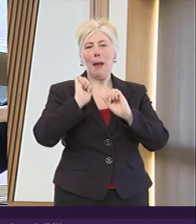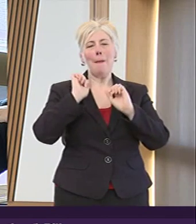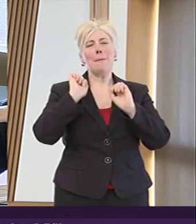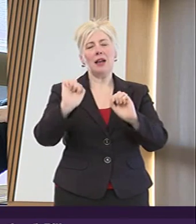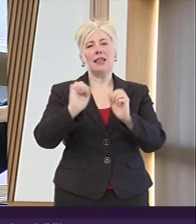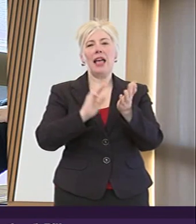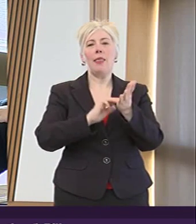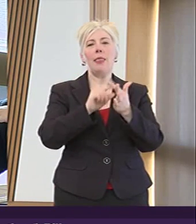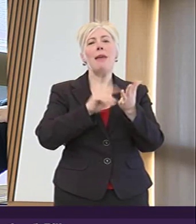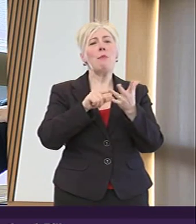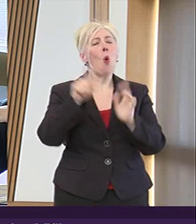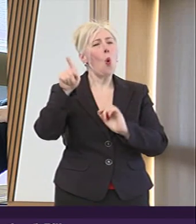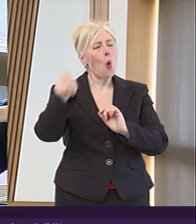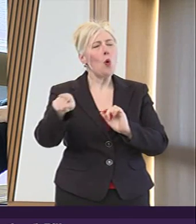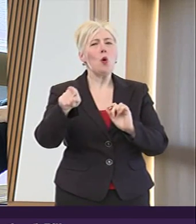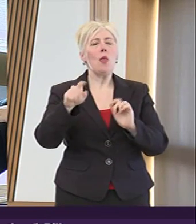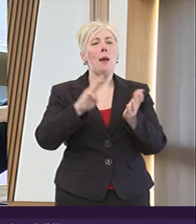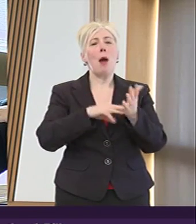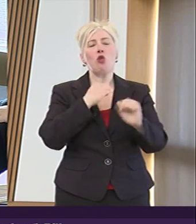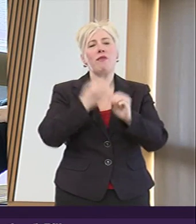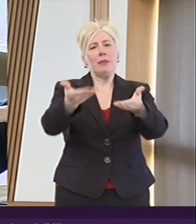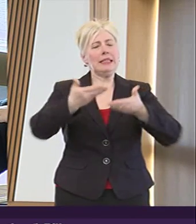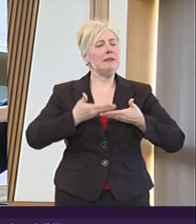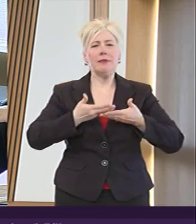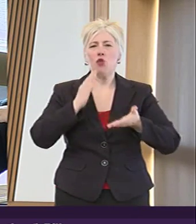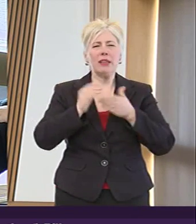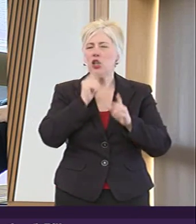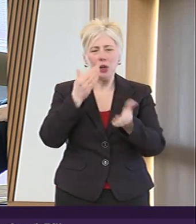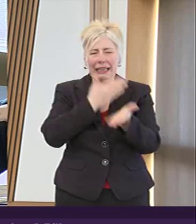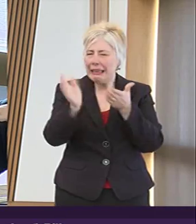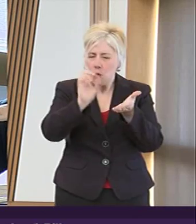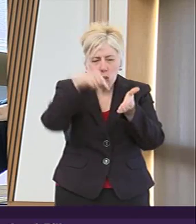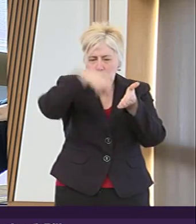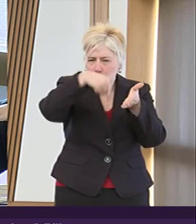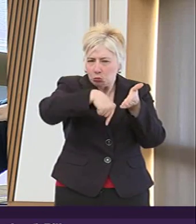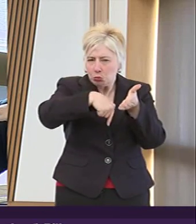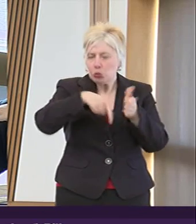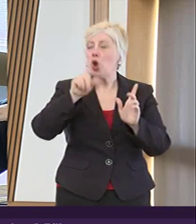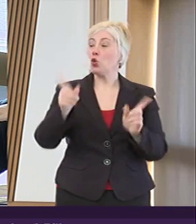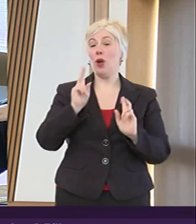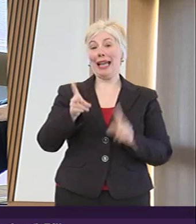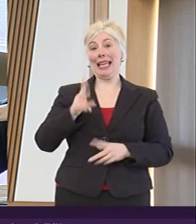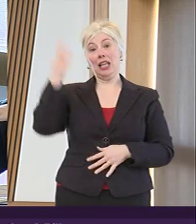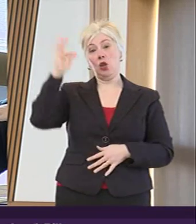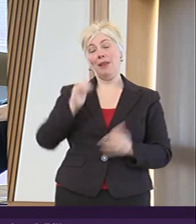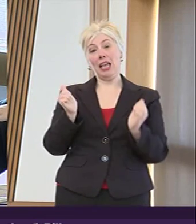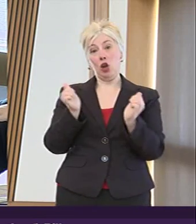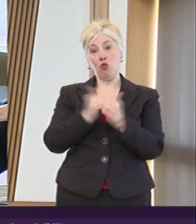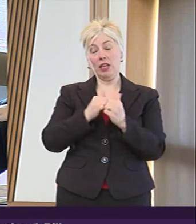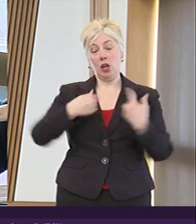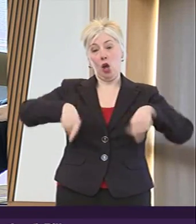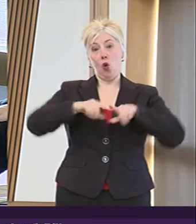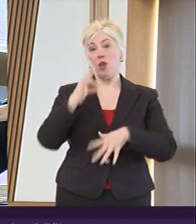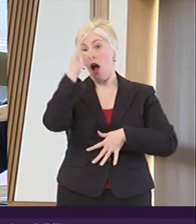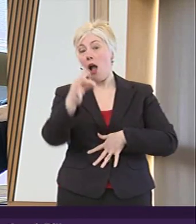been included in the delegated powers memorandum does the committee therefore agree to ask the member in charge for an explanation of